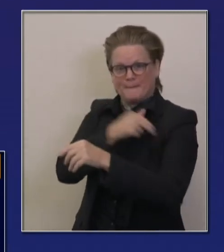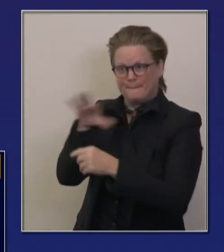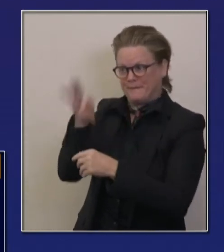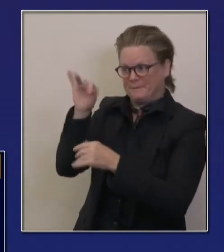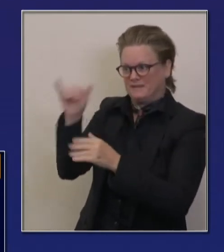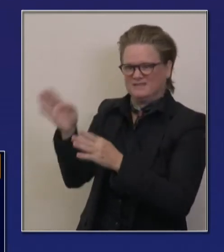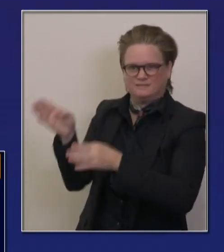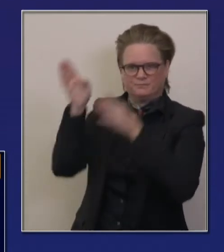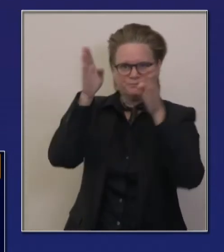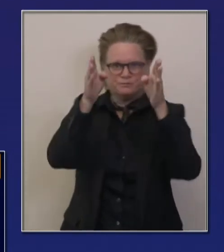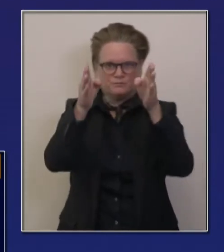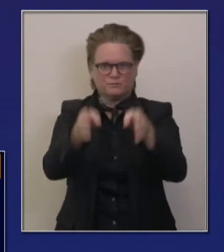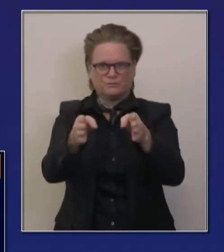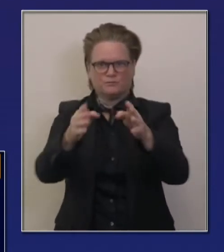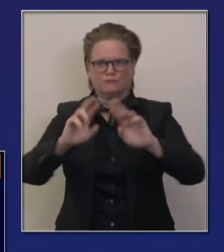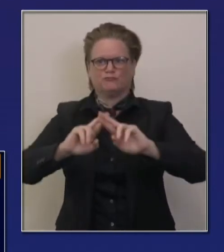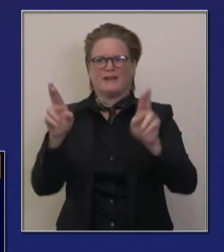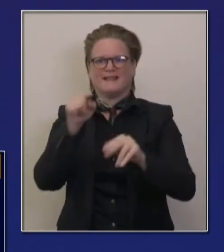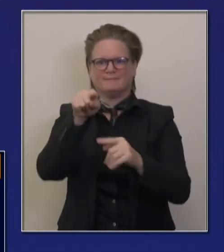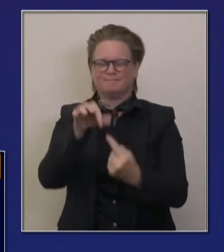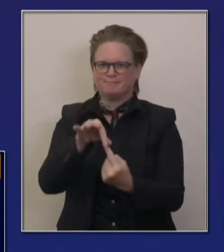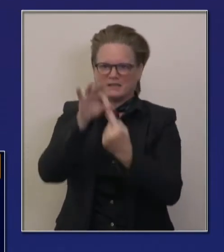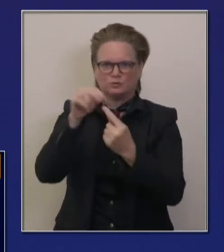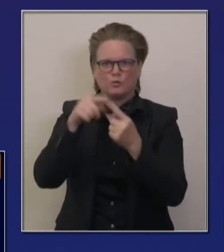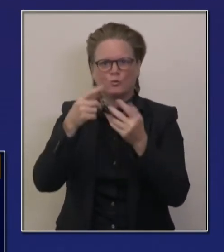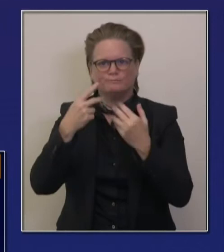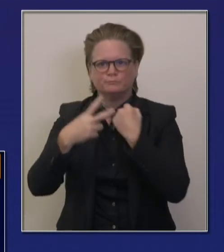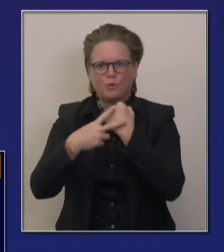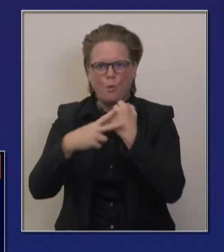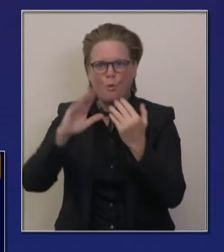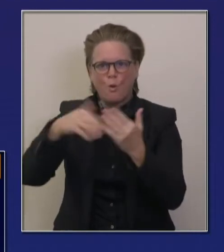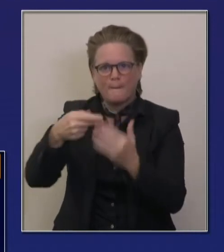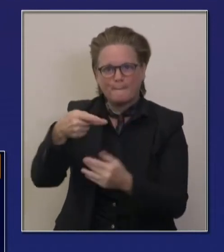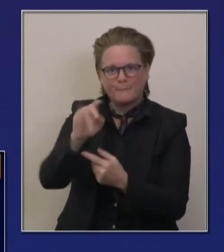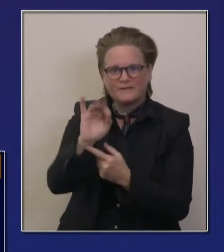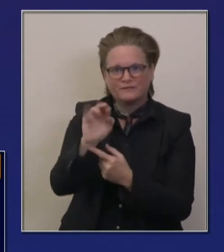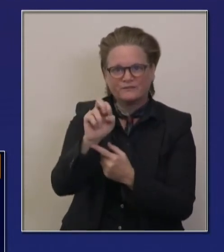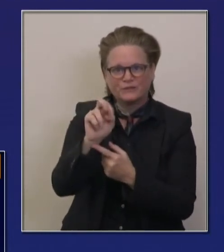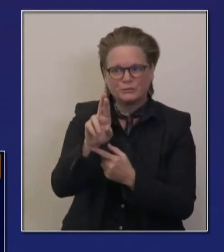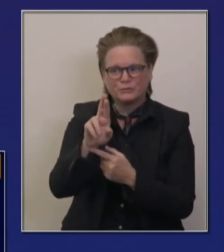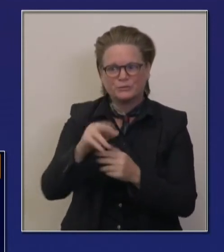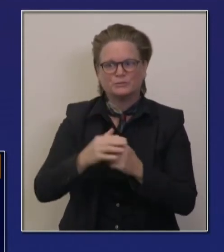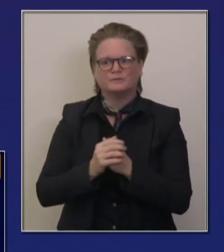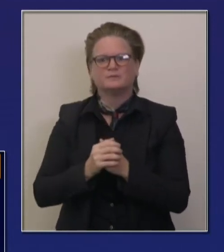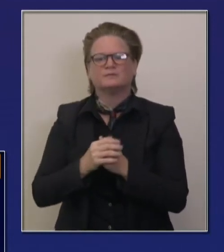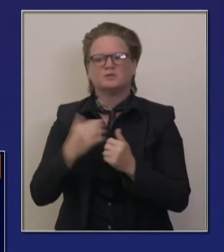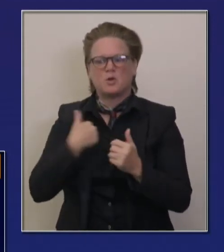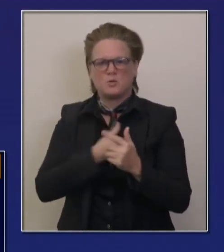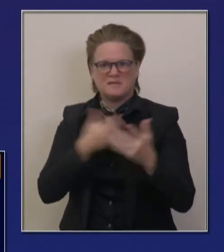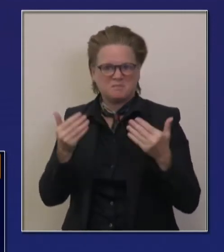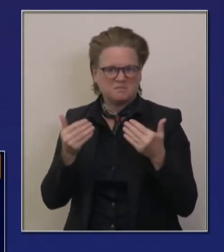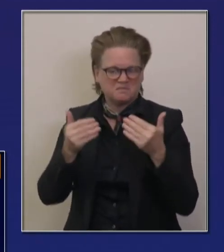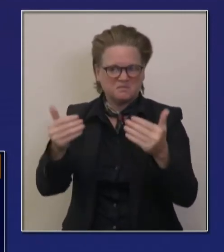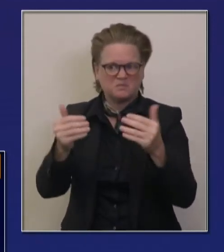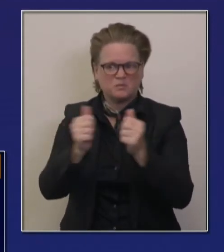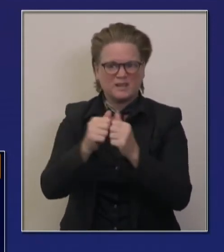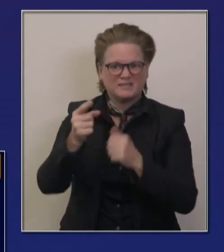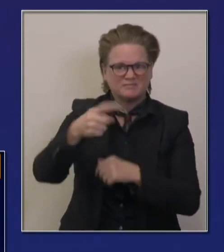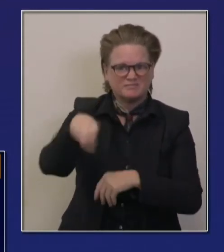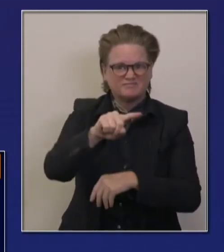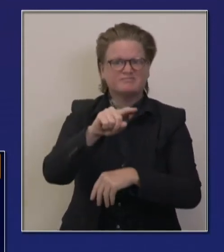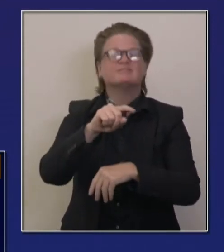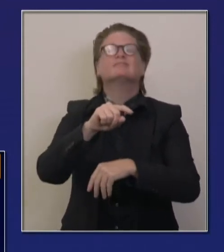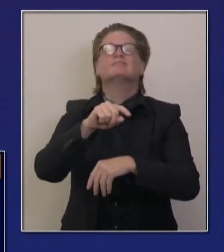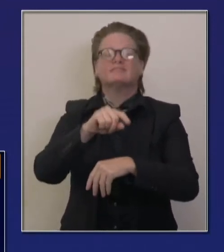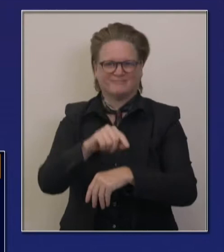required, cold chain requirements, and then they start the administration. Based upon the first 327,000, we're very confident in our